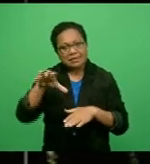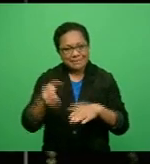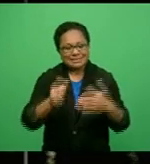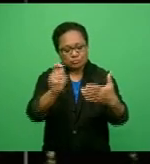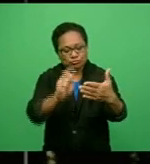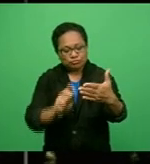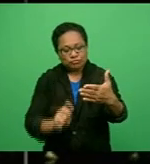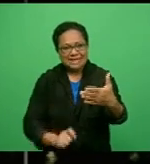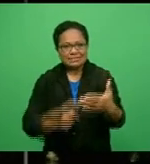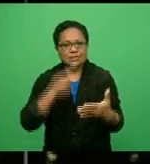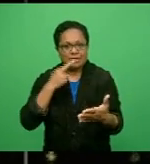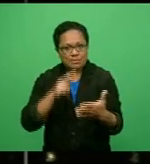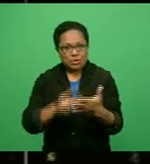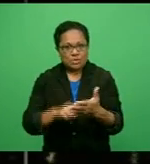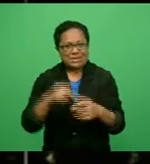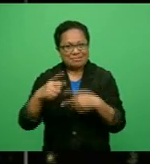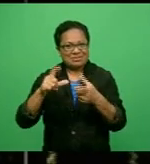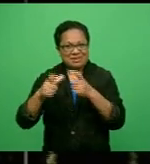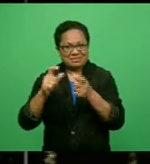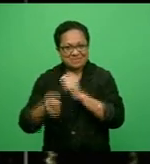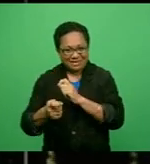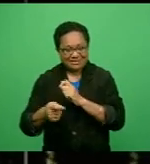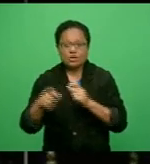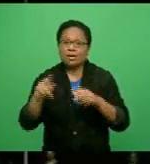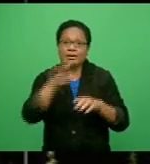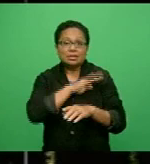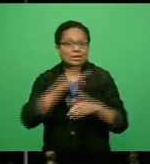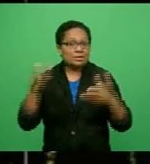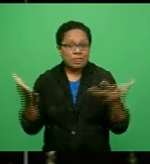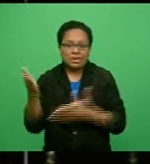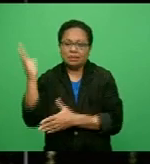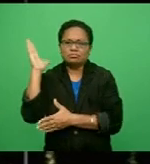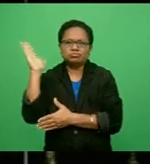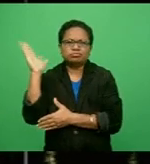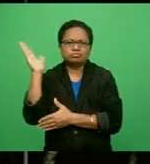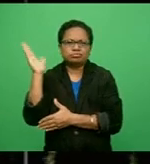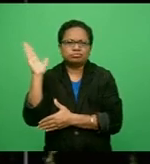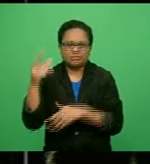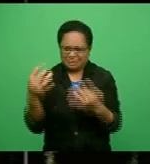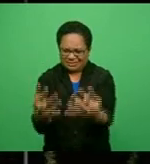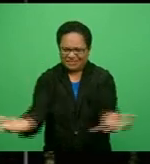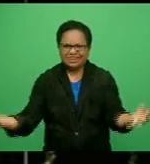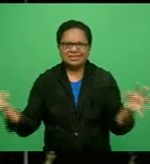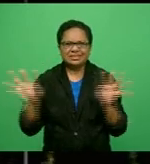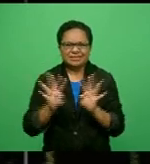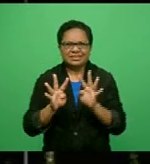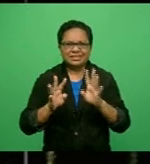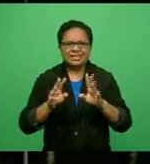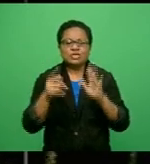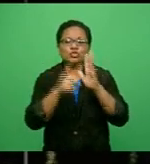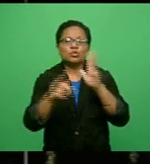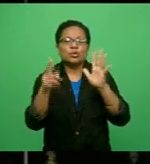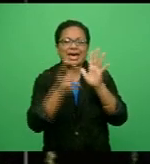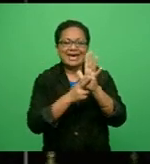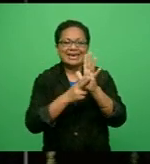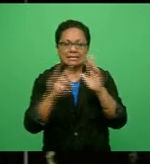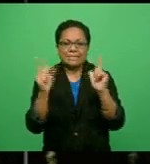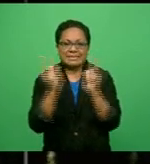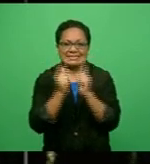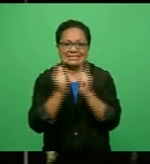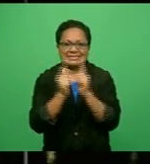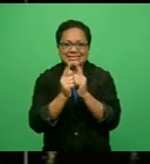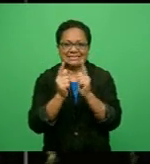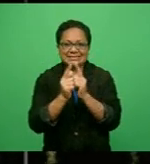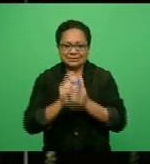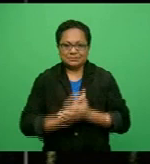ministry. Bainimarama was speaking at a high-level virtual roundtable on climate action convened by the United Nations Secretary